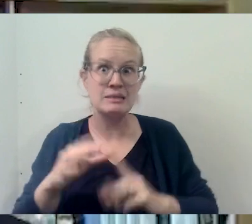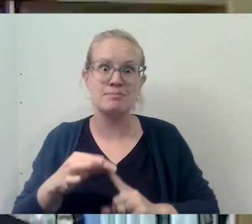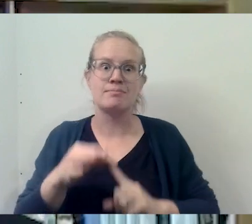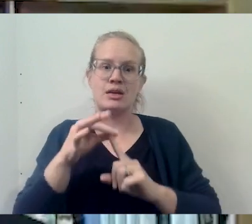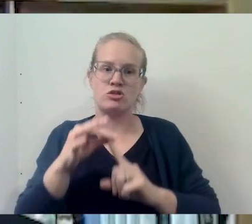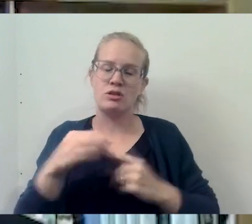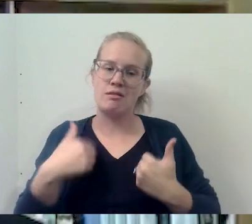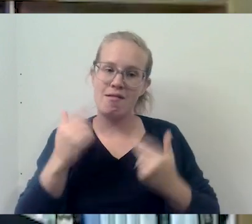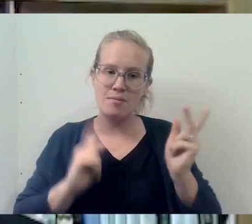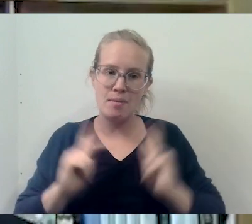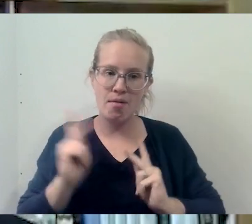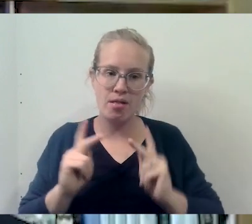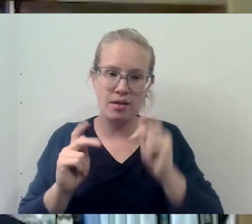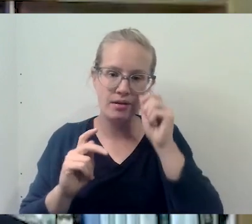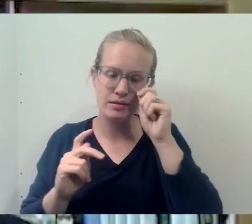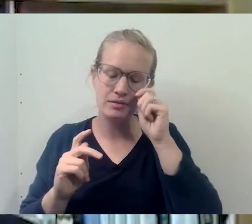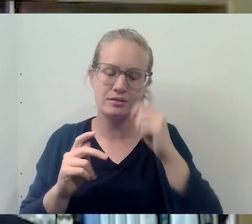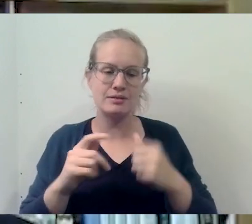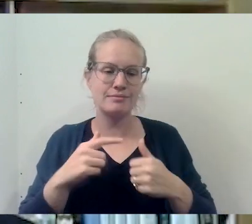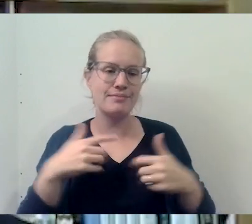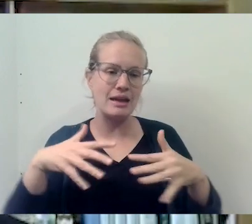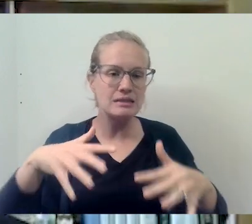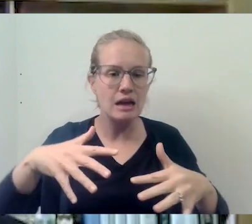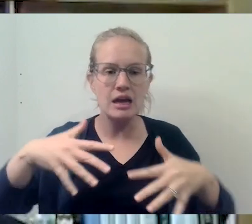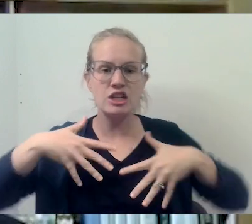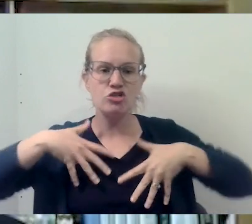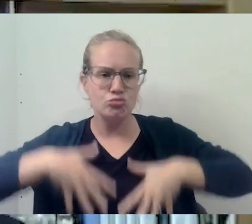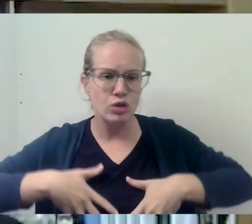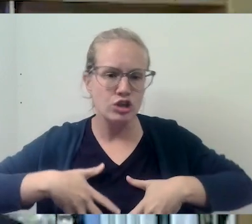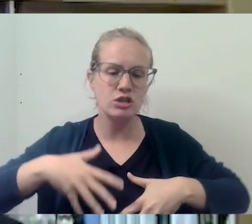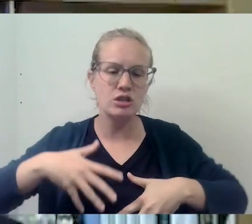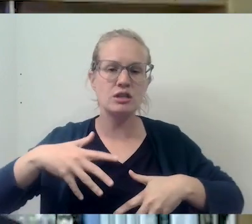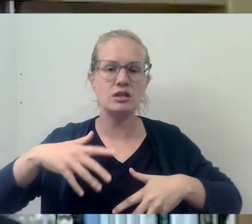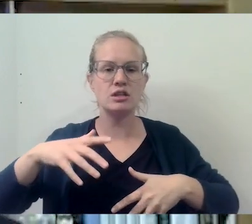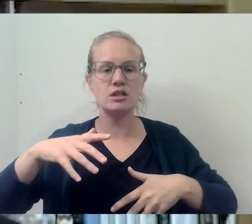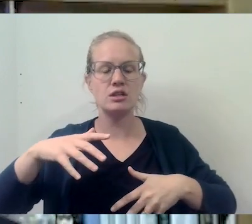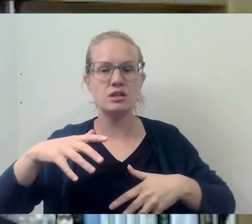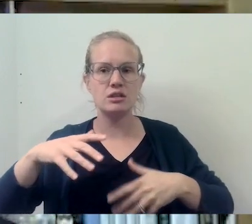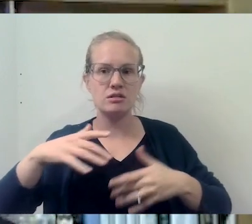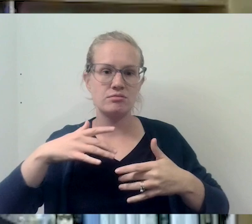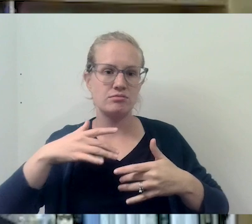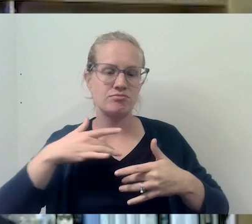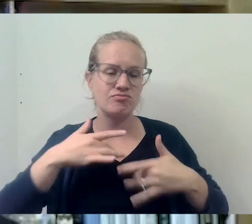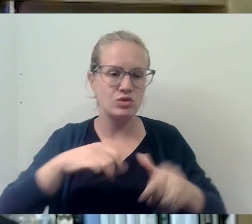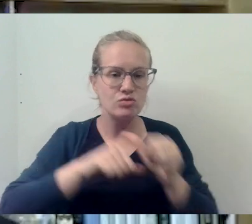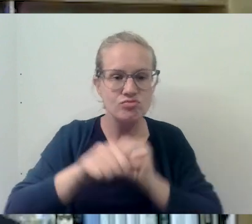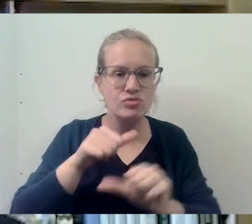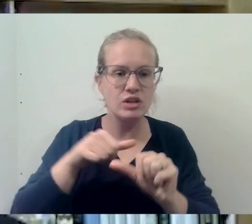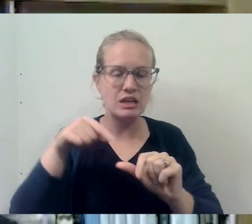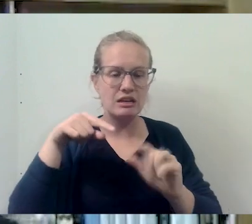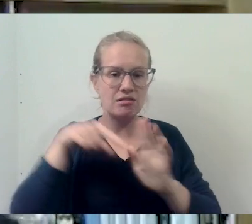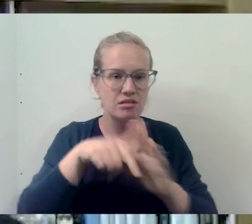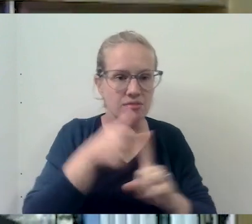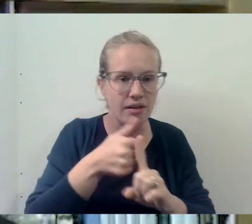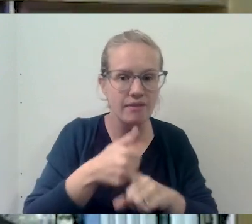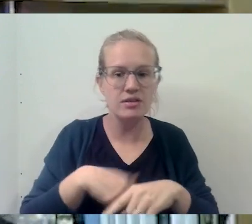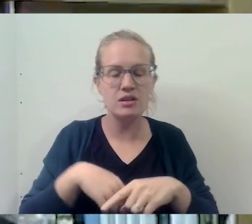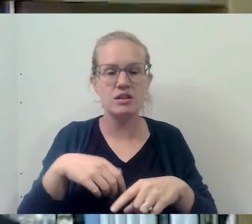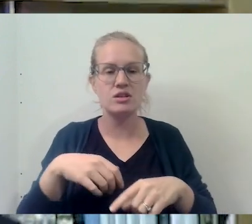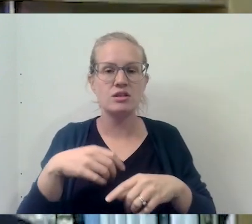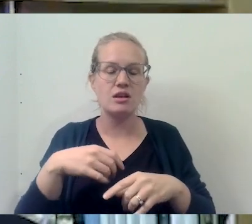people, and issues of anxiety and depression and suicidality and alcohol and substance abuse has just